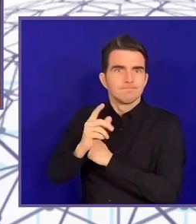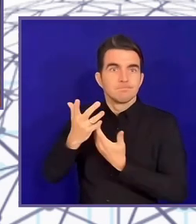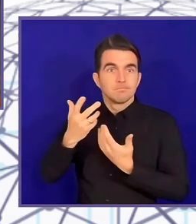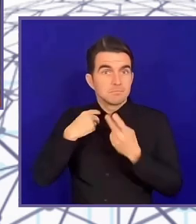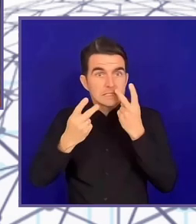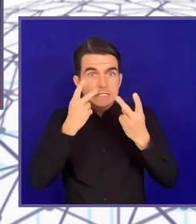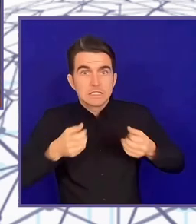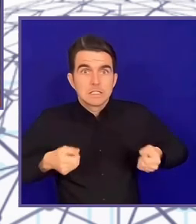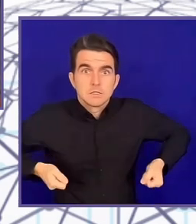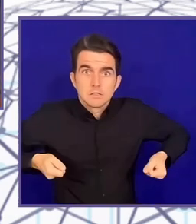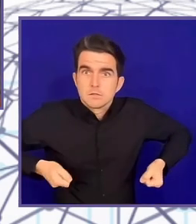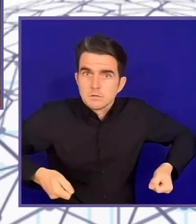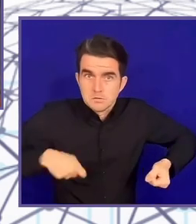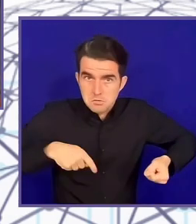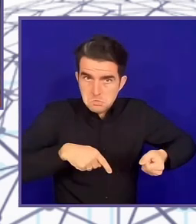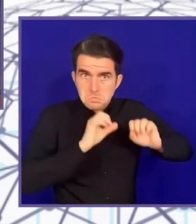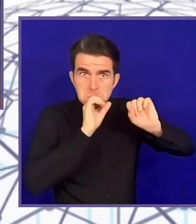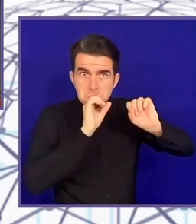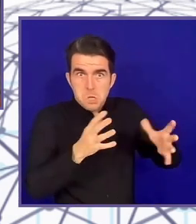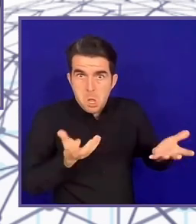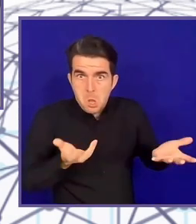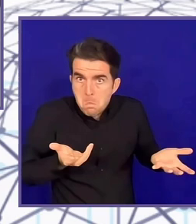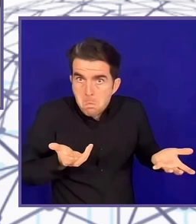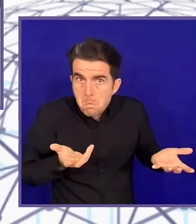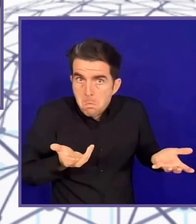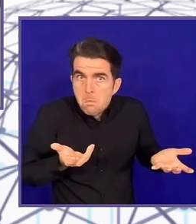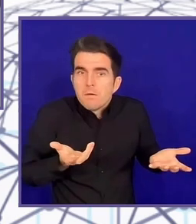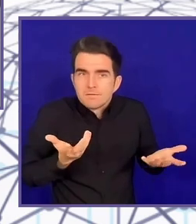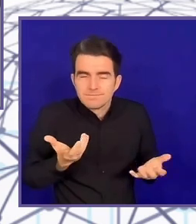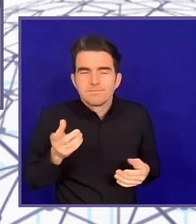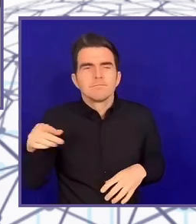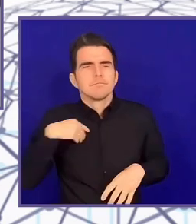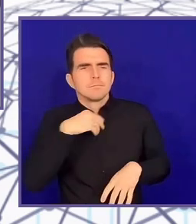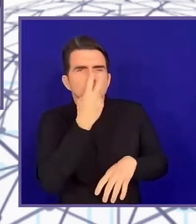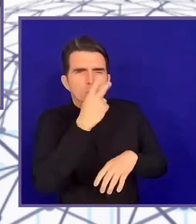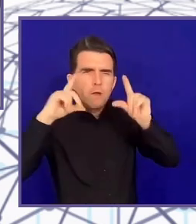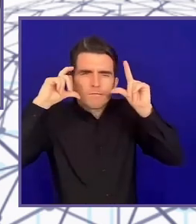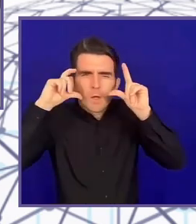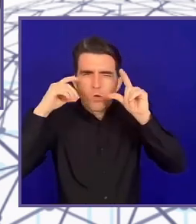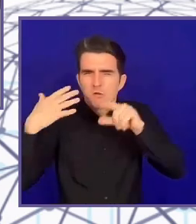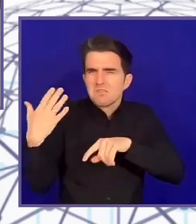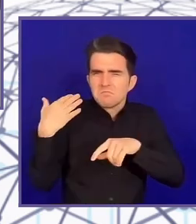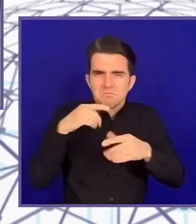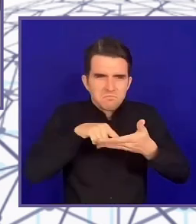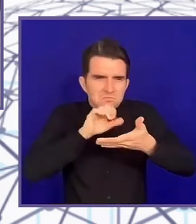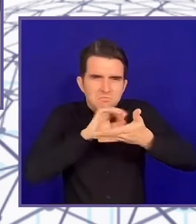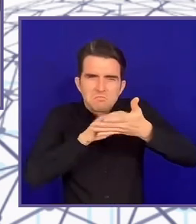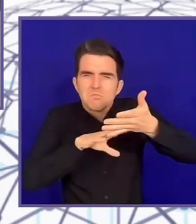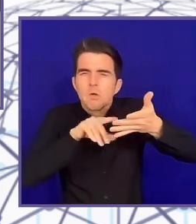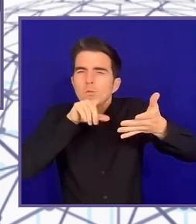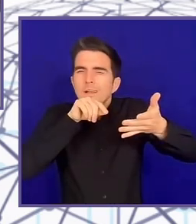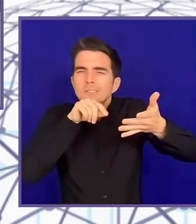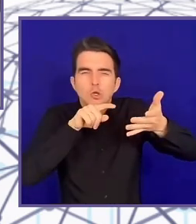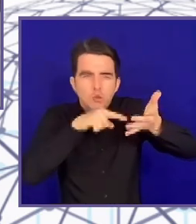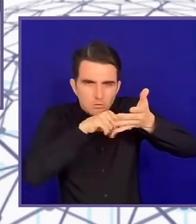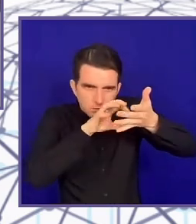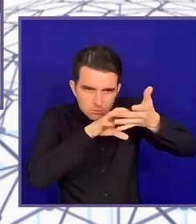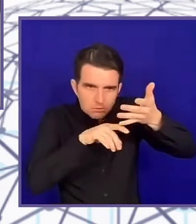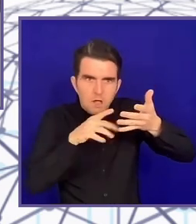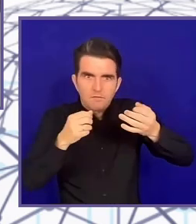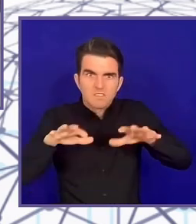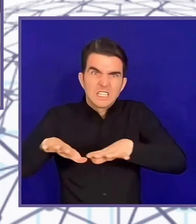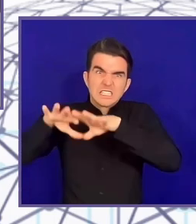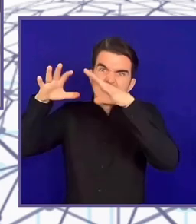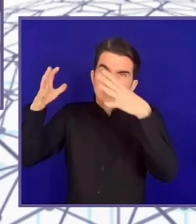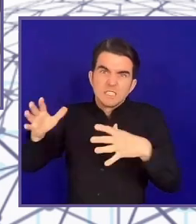could build skyscrapers with abandoned crutches. But we are beginning to look in the UK. Mark Miodovnik, who runs the